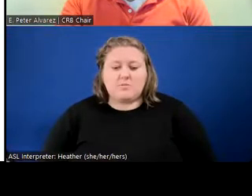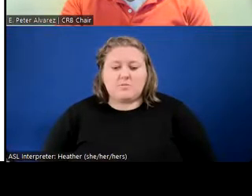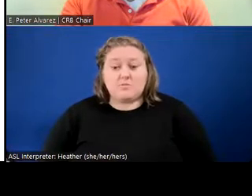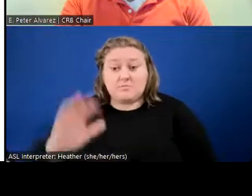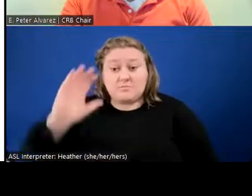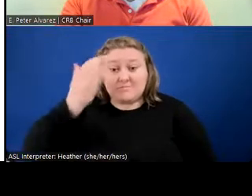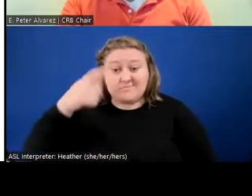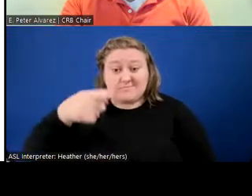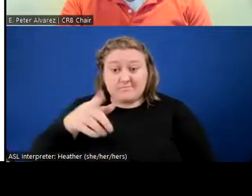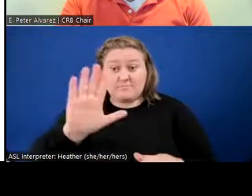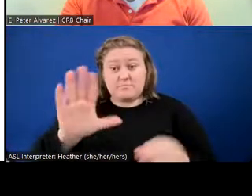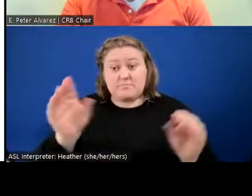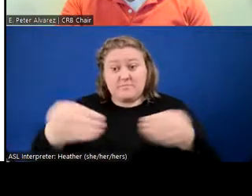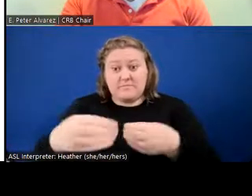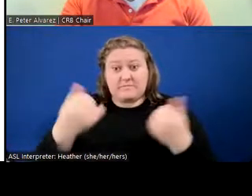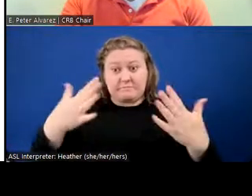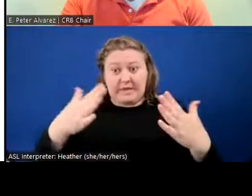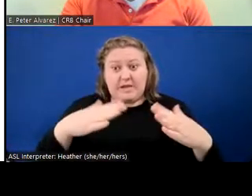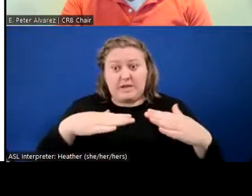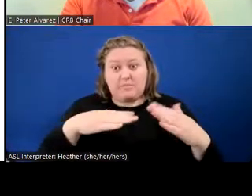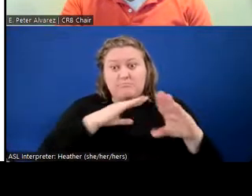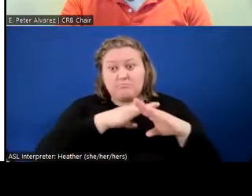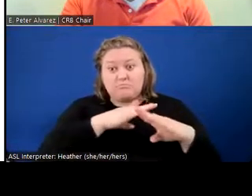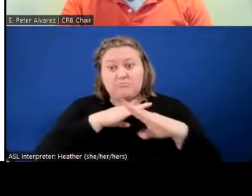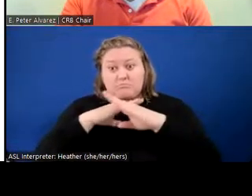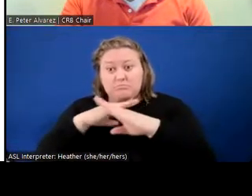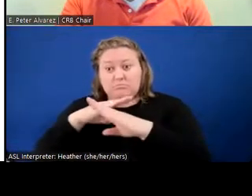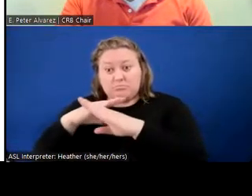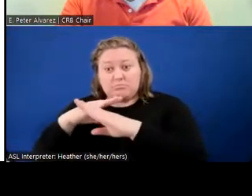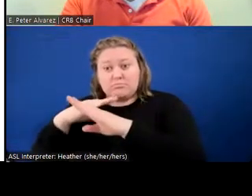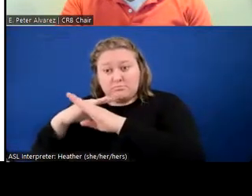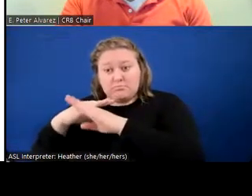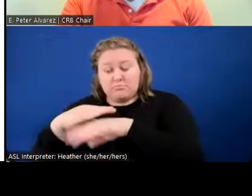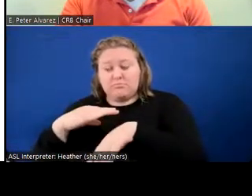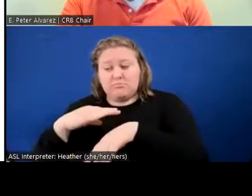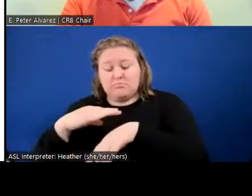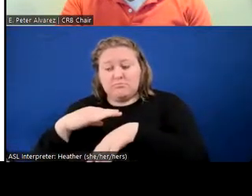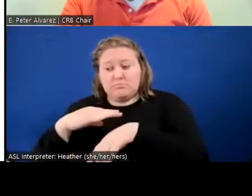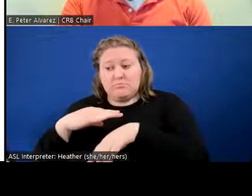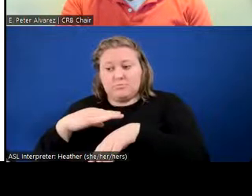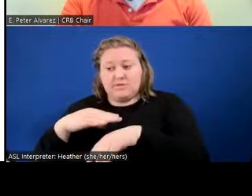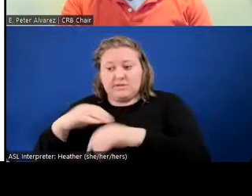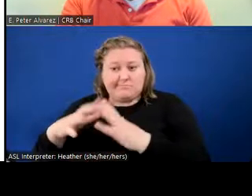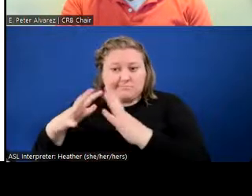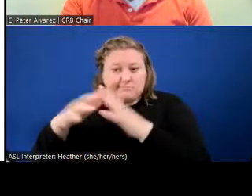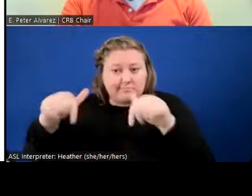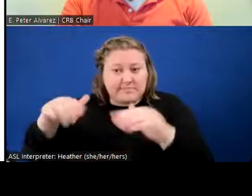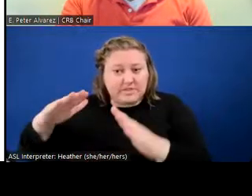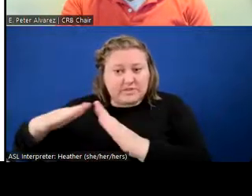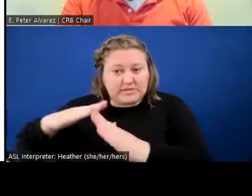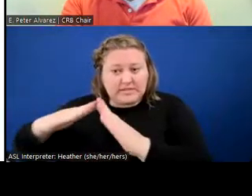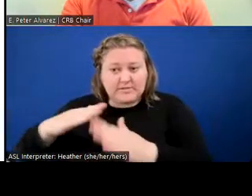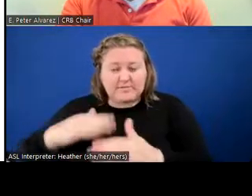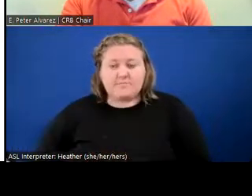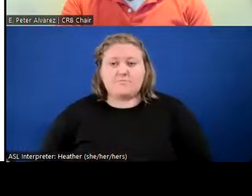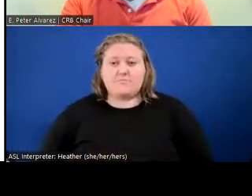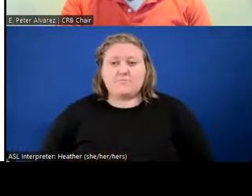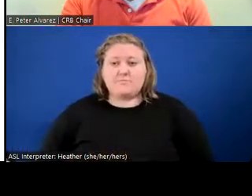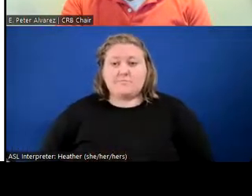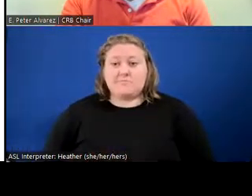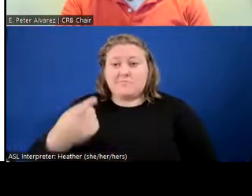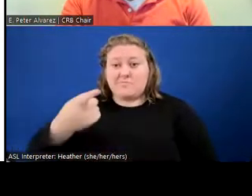this office has since it's been introduced into the city, you don't have any law enforcement ability.